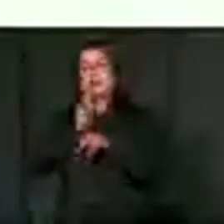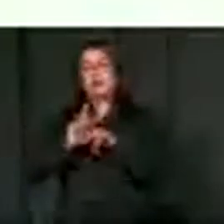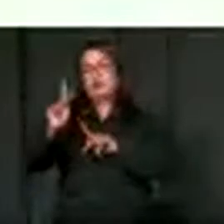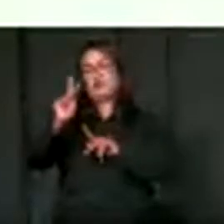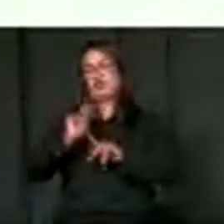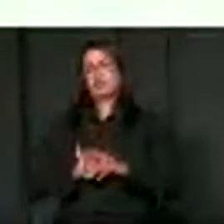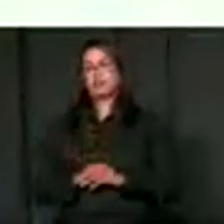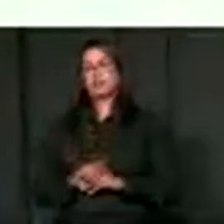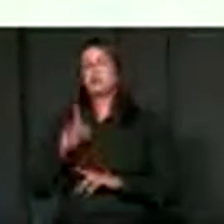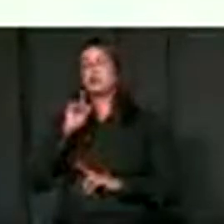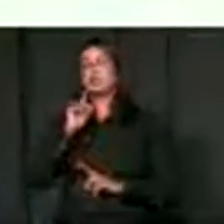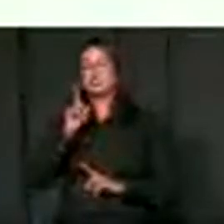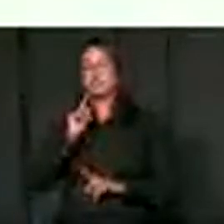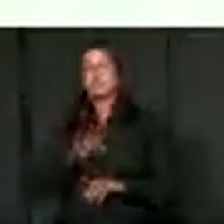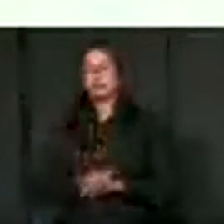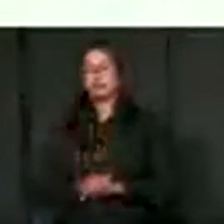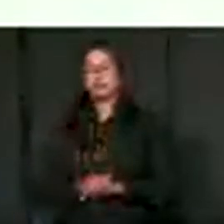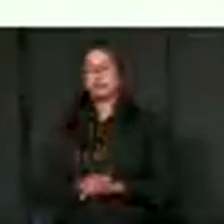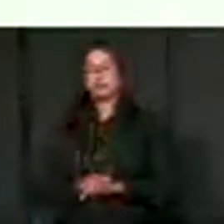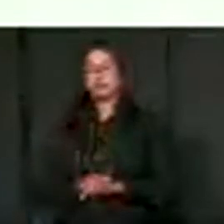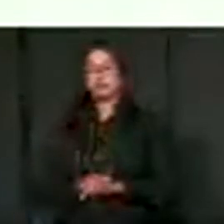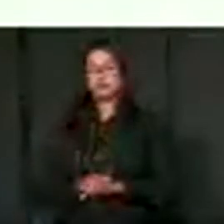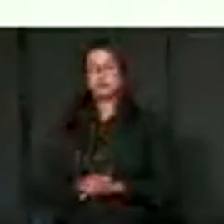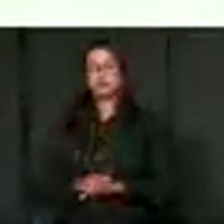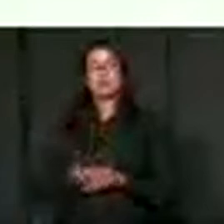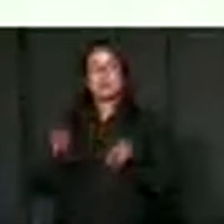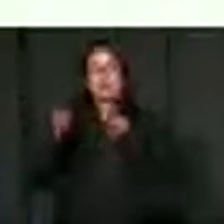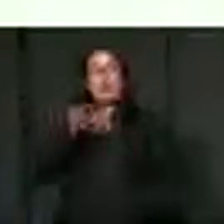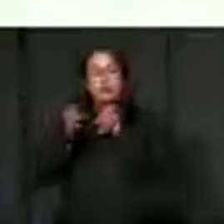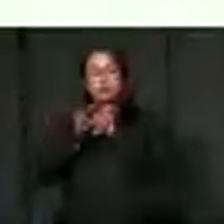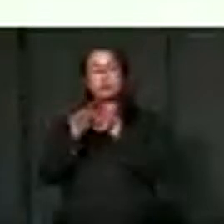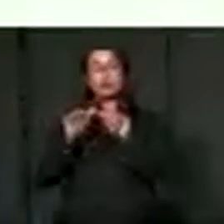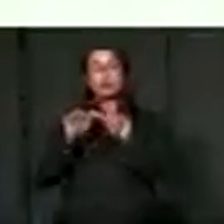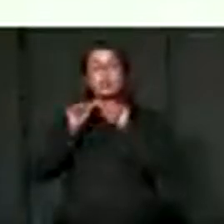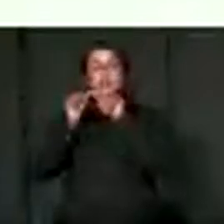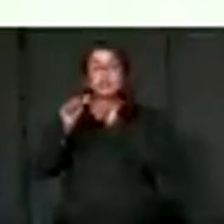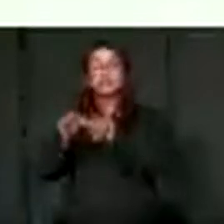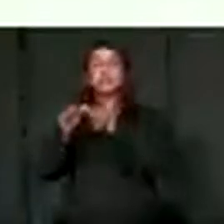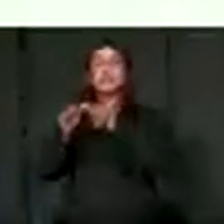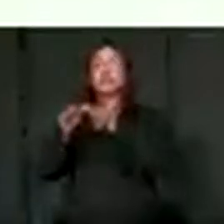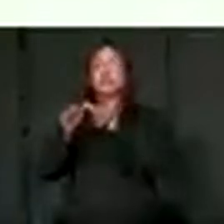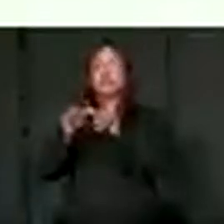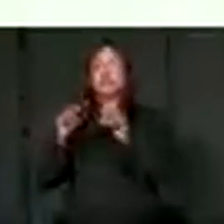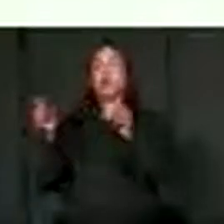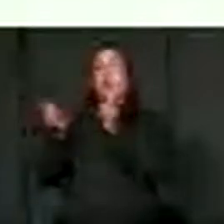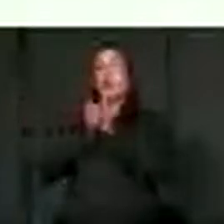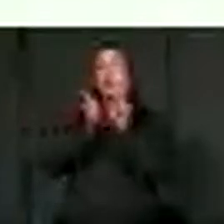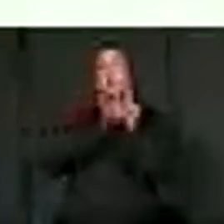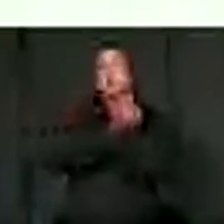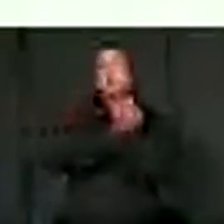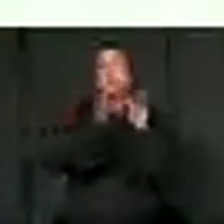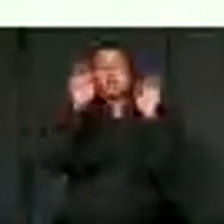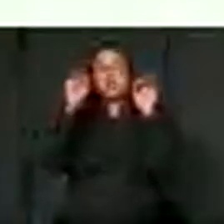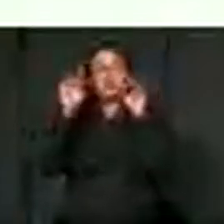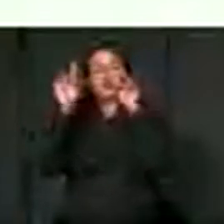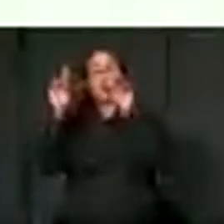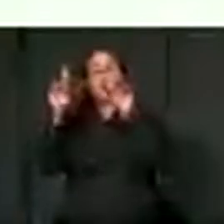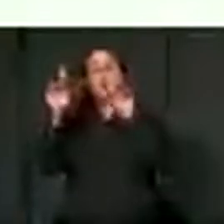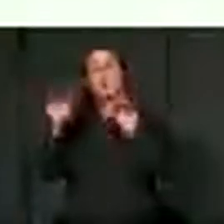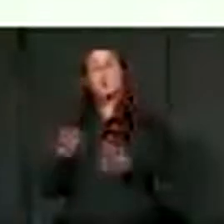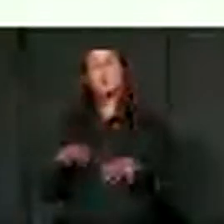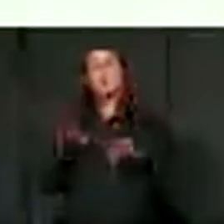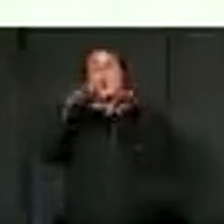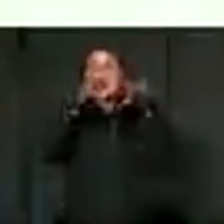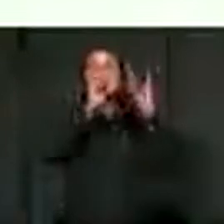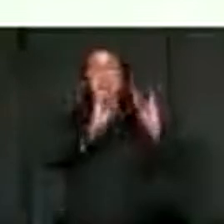teachers. And to interrogate mechanisms for meaningful and sustainable community mobilization and partnerships in education. Chair,